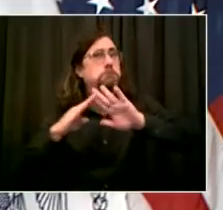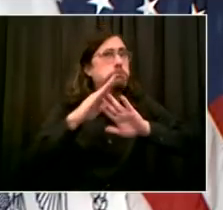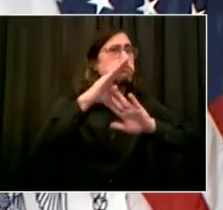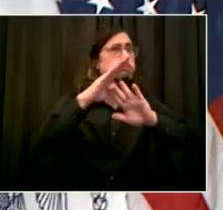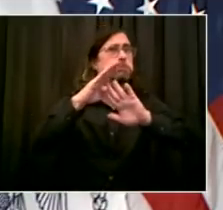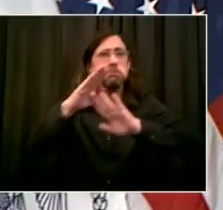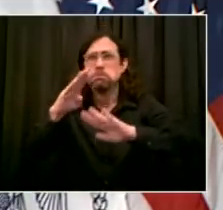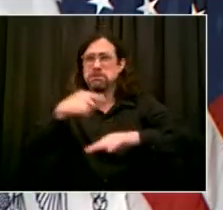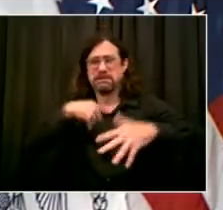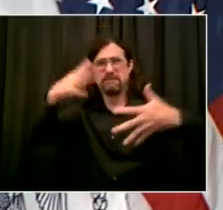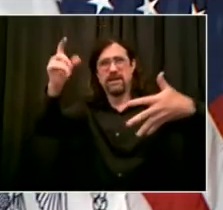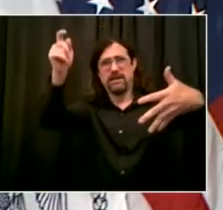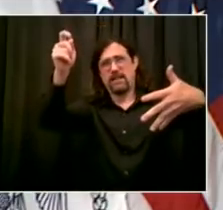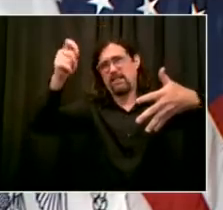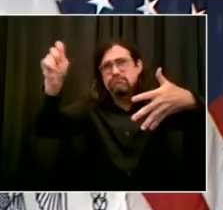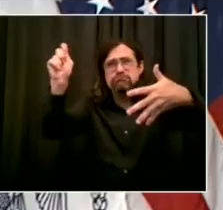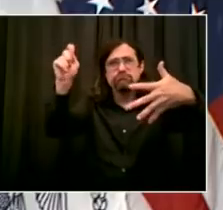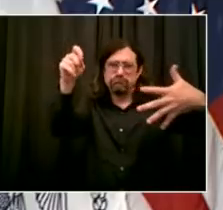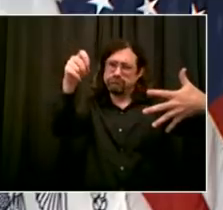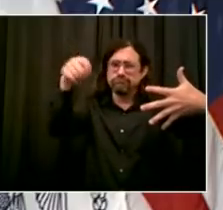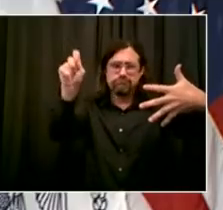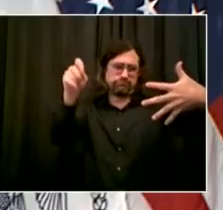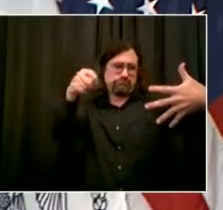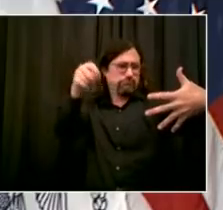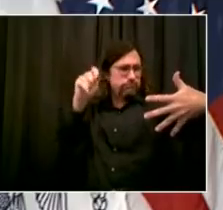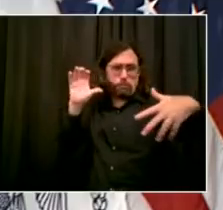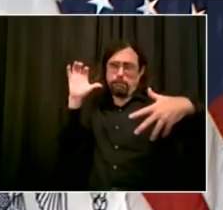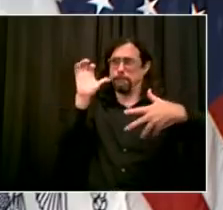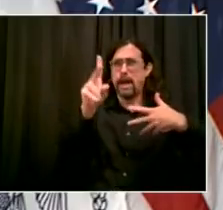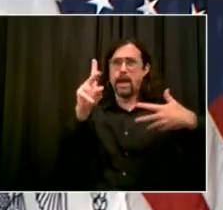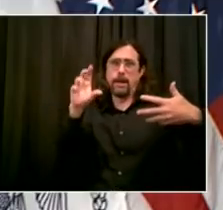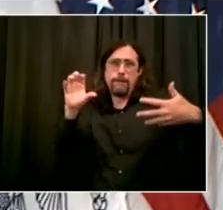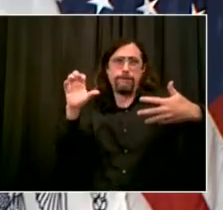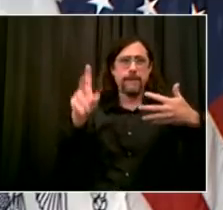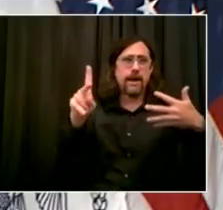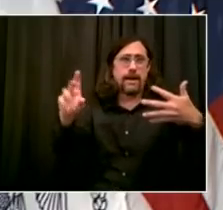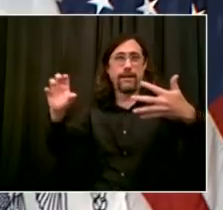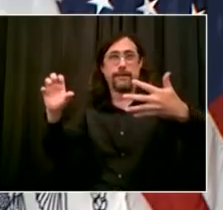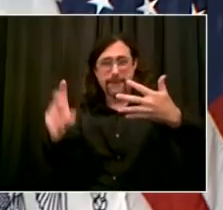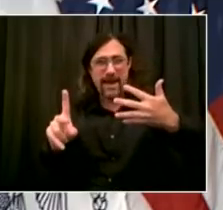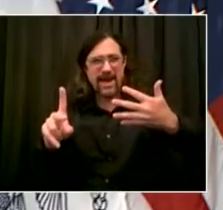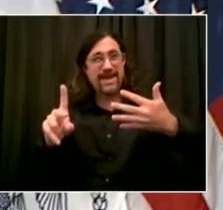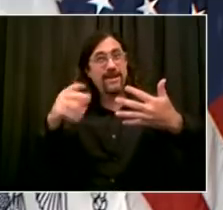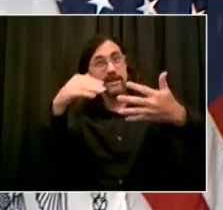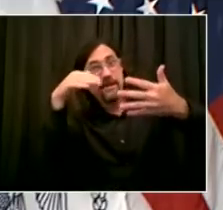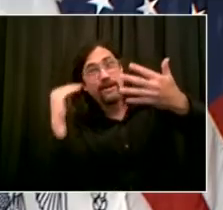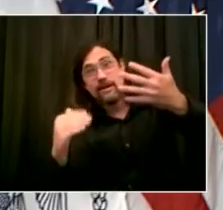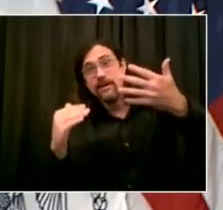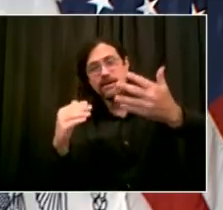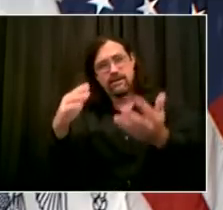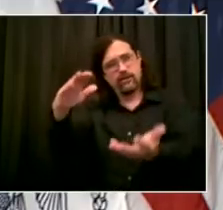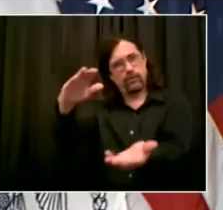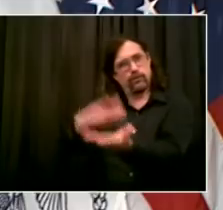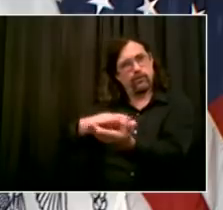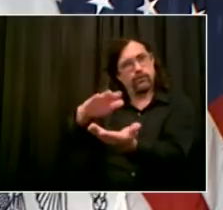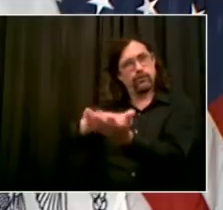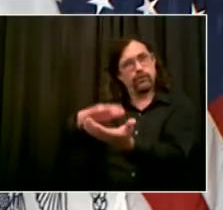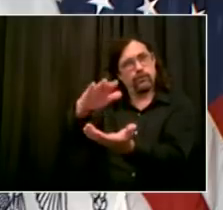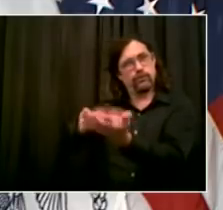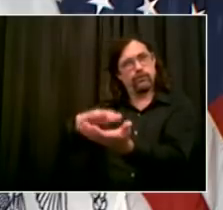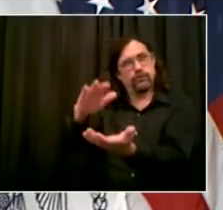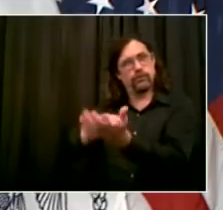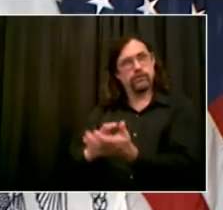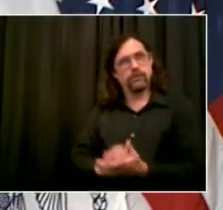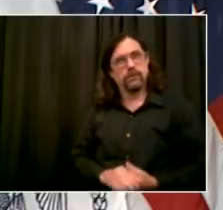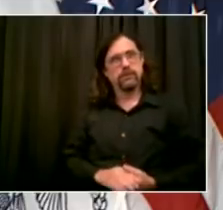We're going to focus on getting things ready for our kids so we can make sure they get the best education possible and we prepare them for their future.